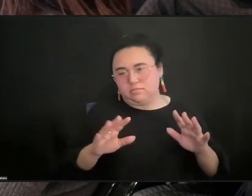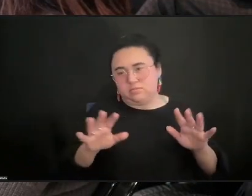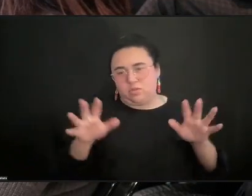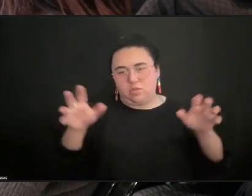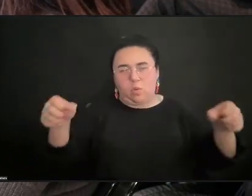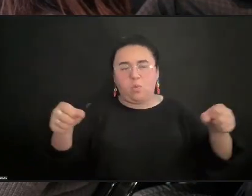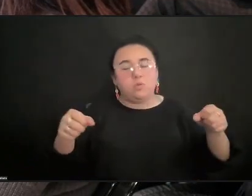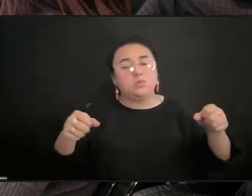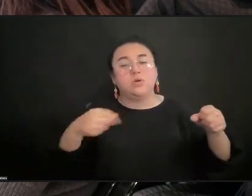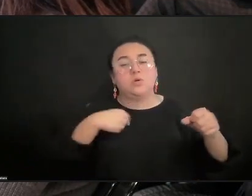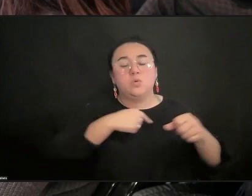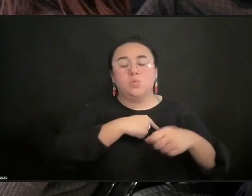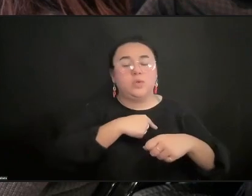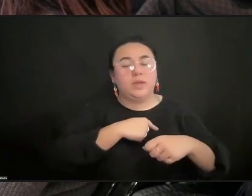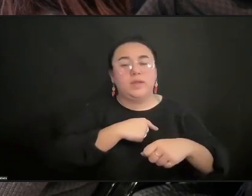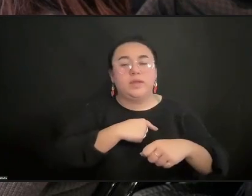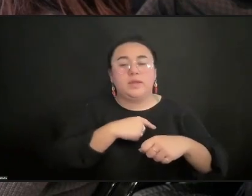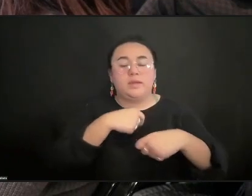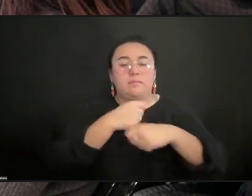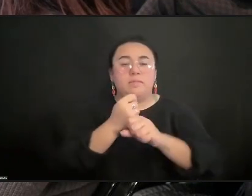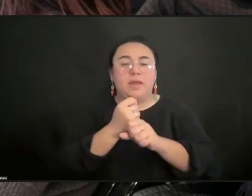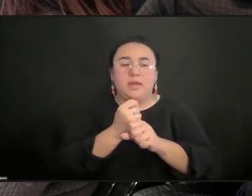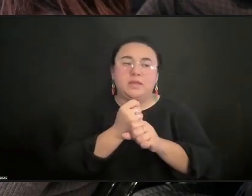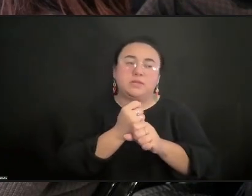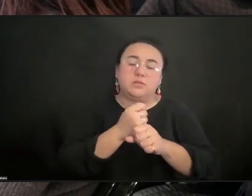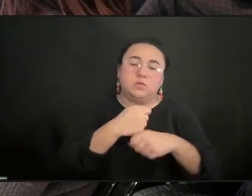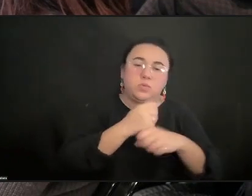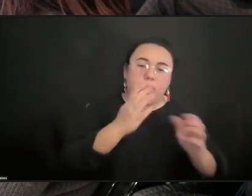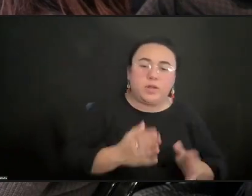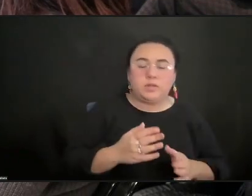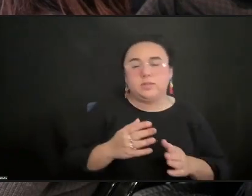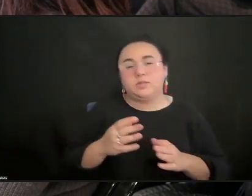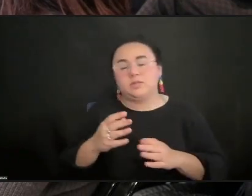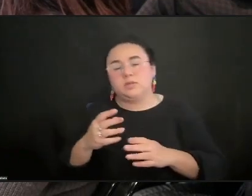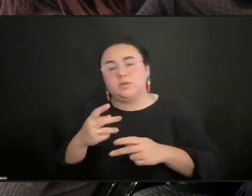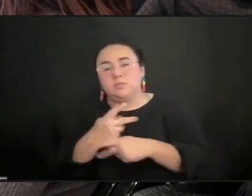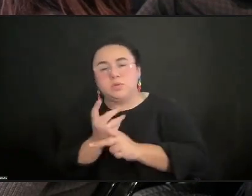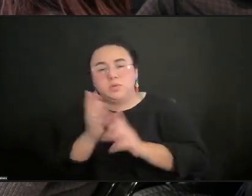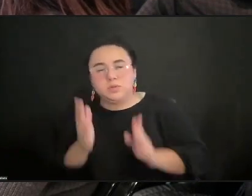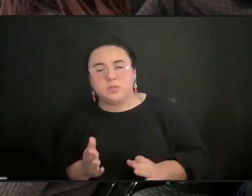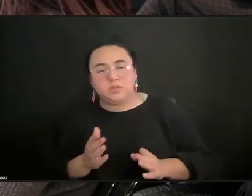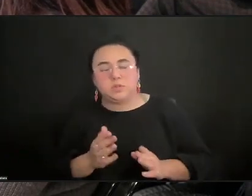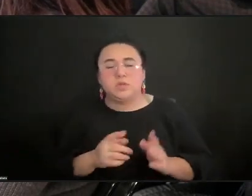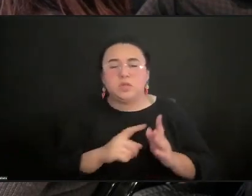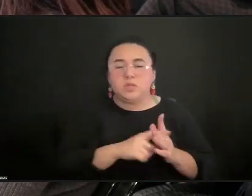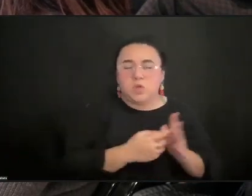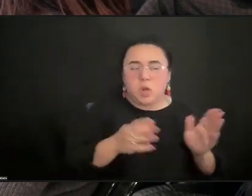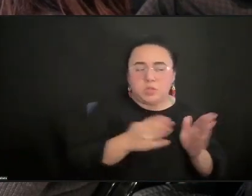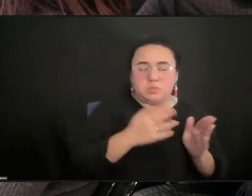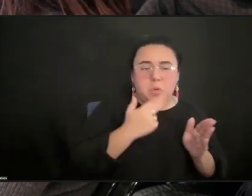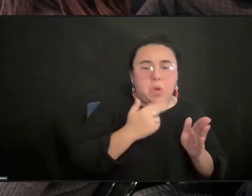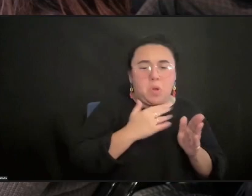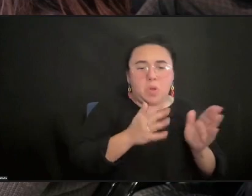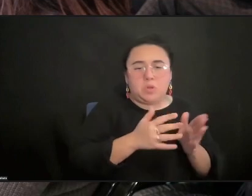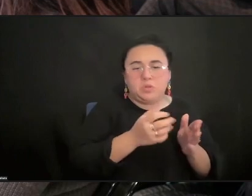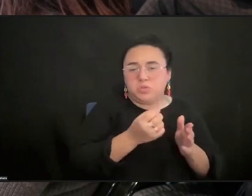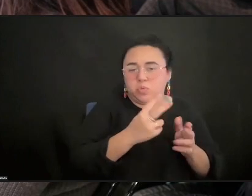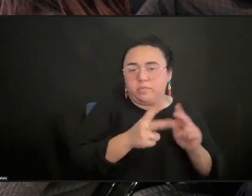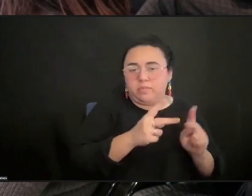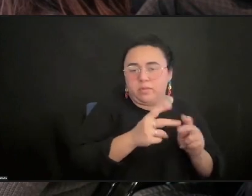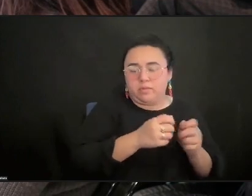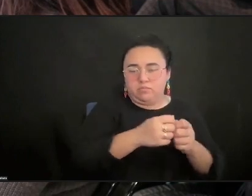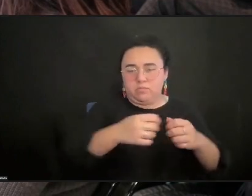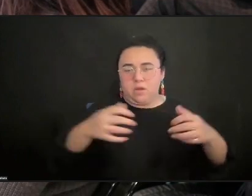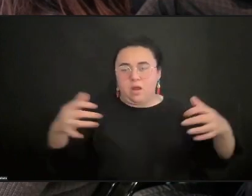grew from 12 people in a room to almost 200 people now. Michael, I'm very thrilled you brought up